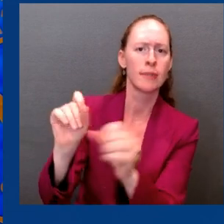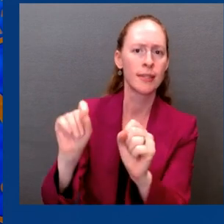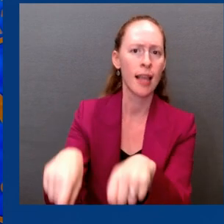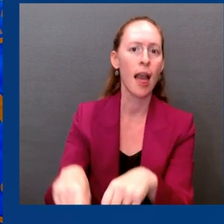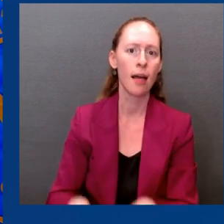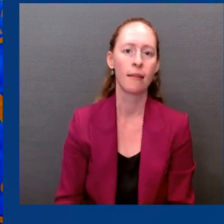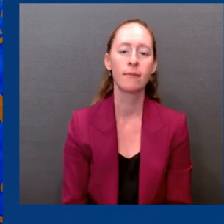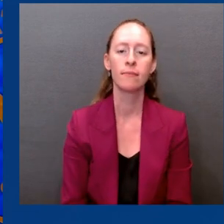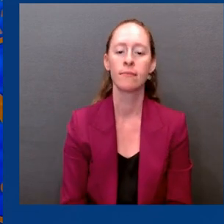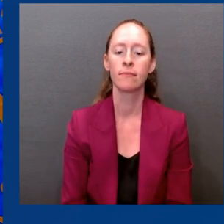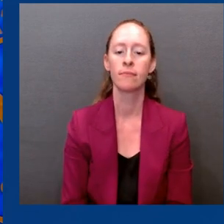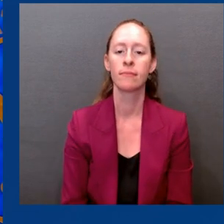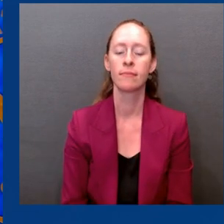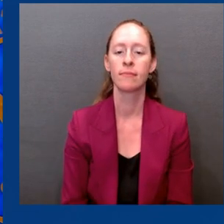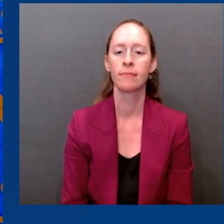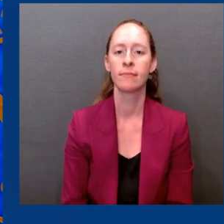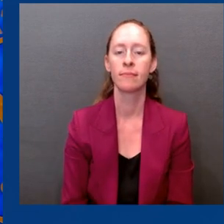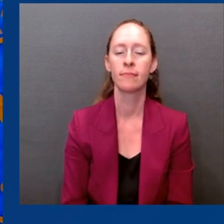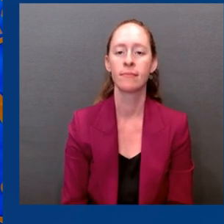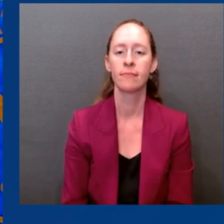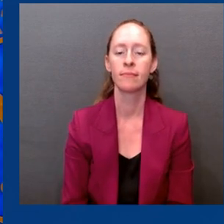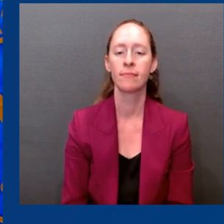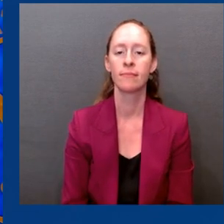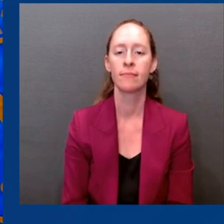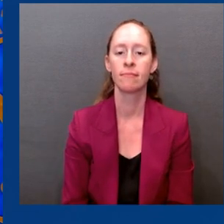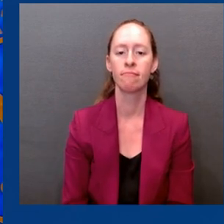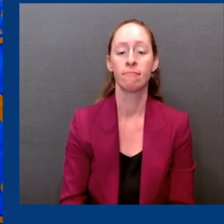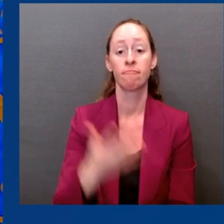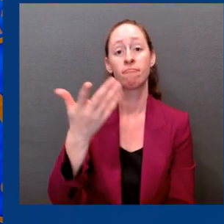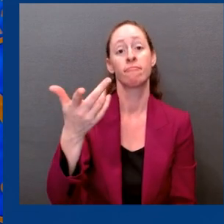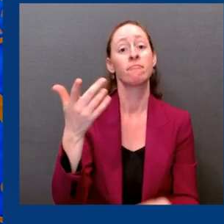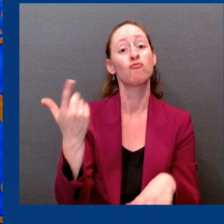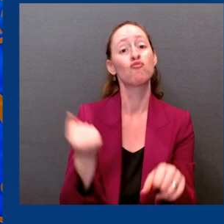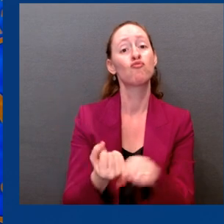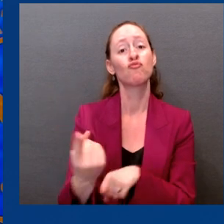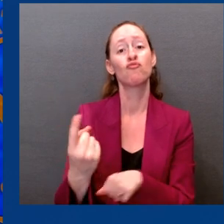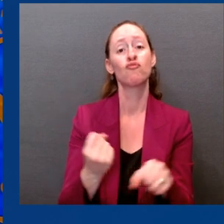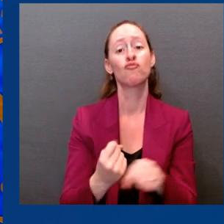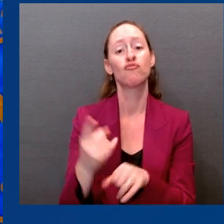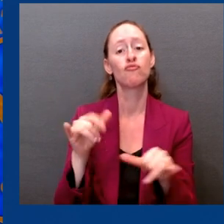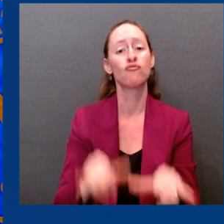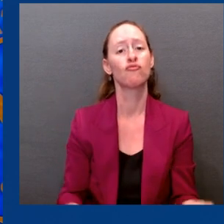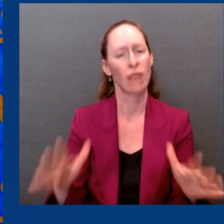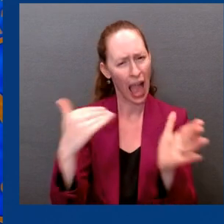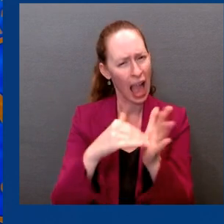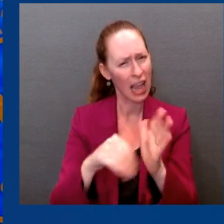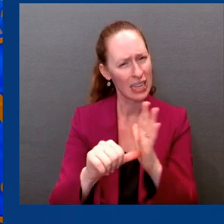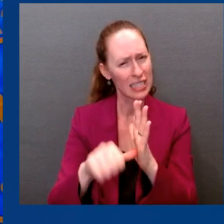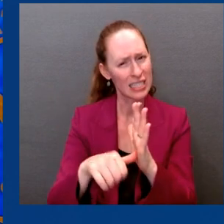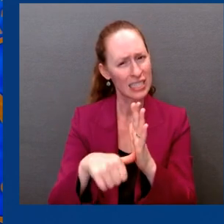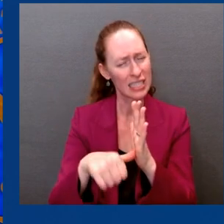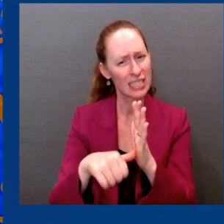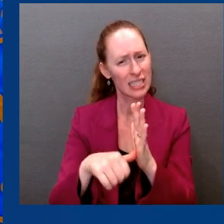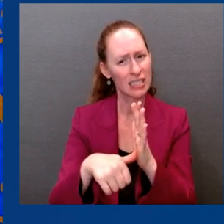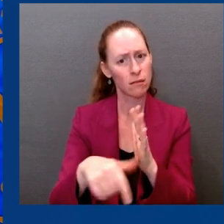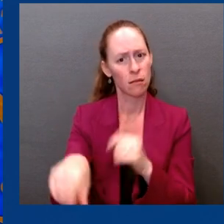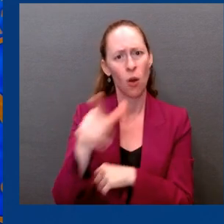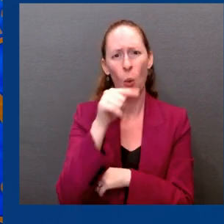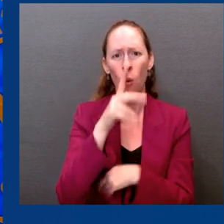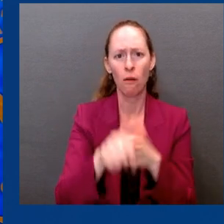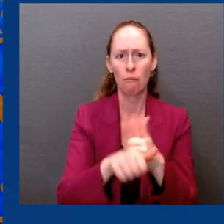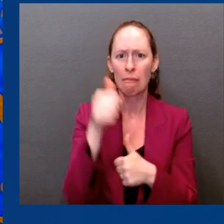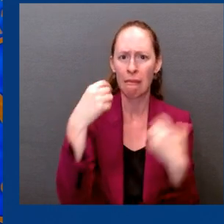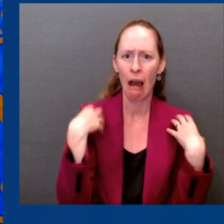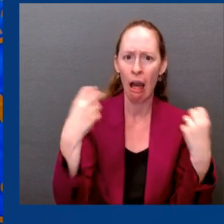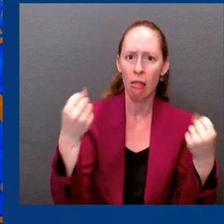for most of the population, and again, to underscore what we said, for those who have underlying conditions, immunocompromised, we may need to do it more.